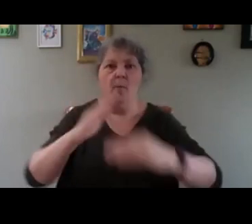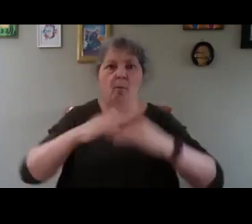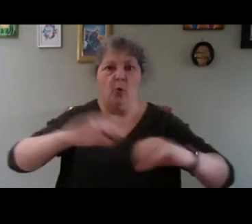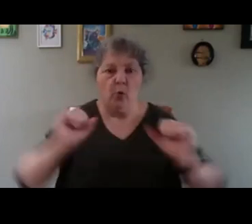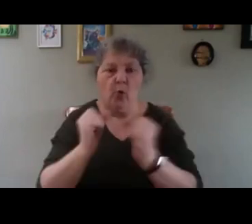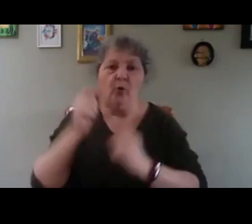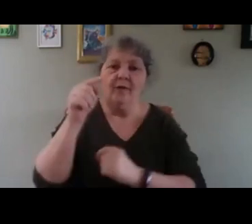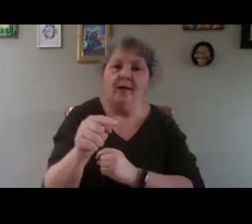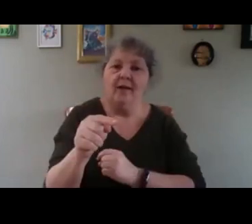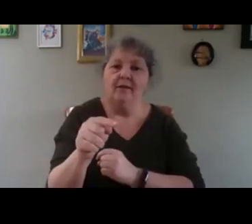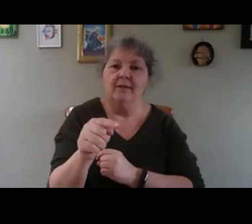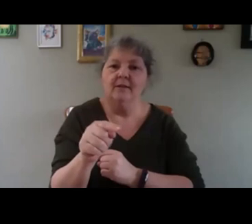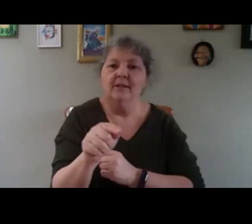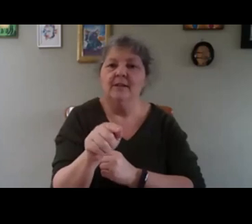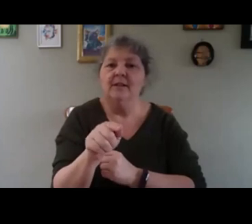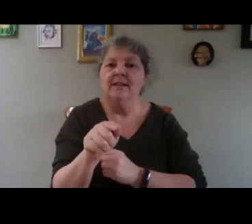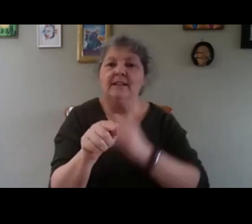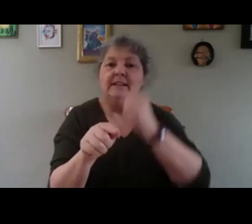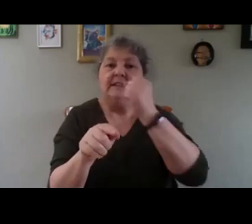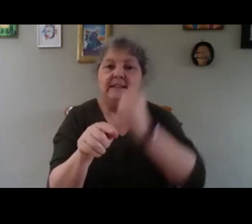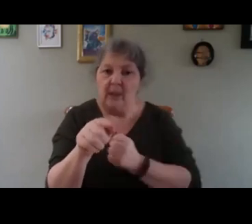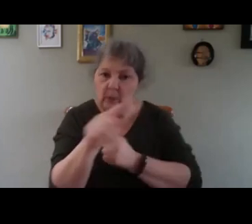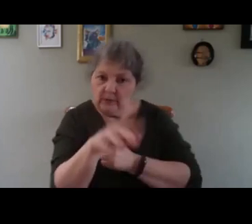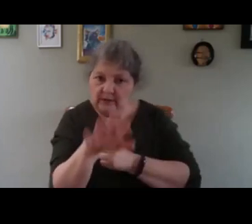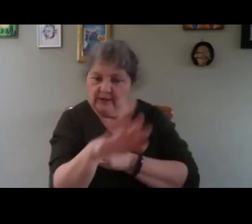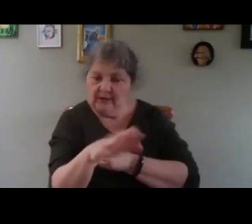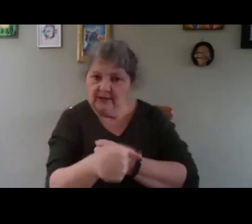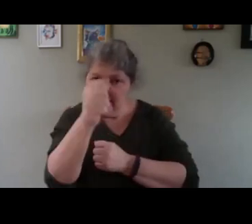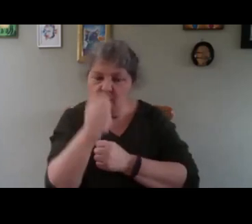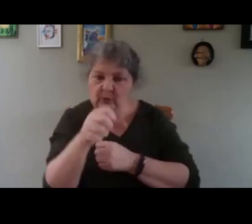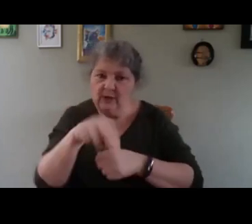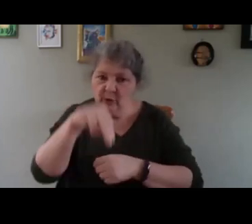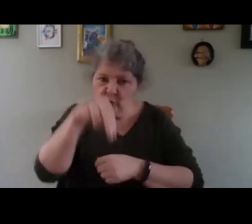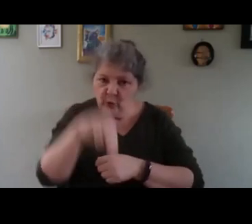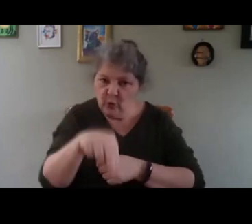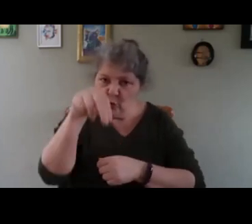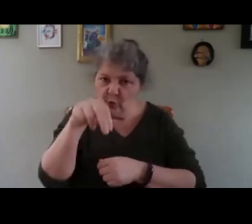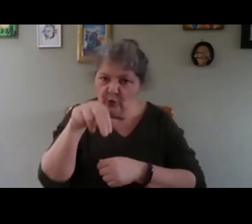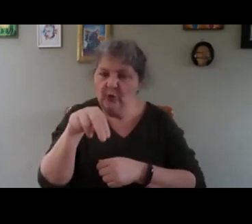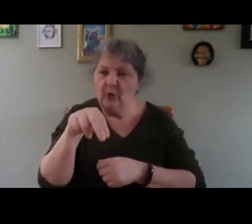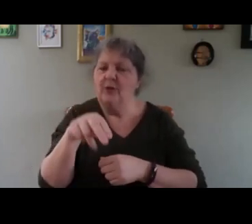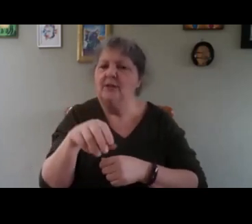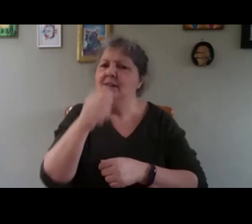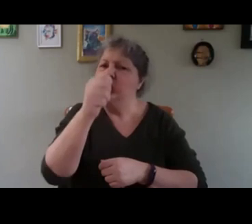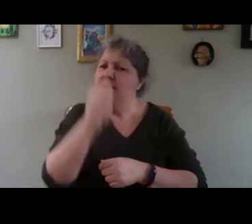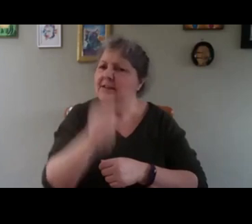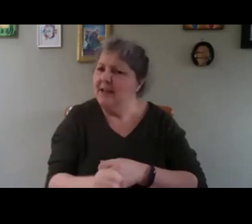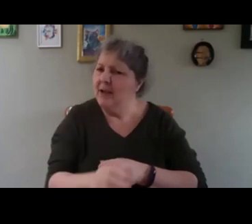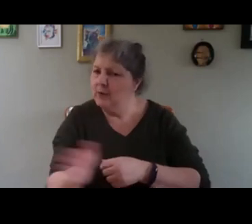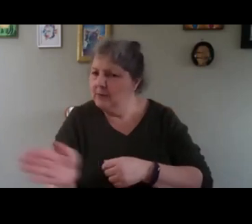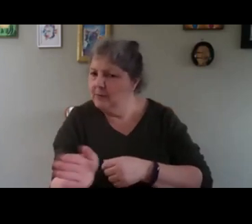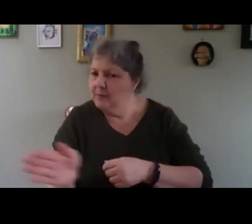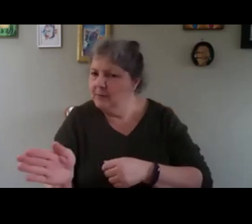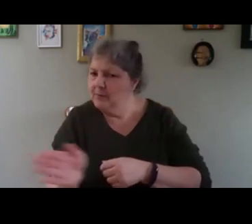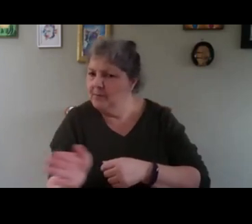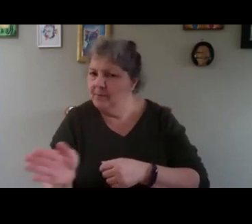is the south side and this is the north side. So the south side, the beds there are